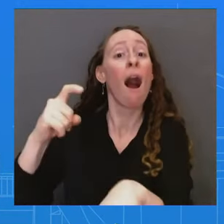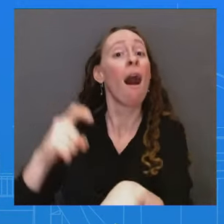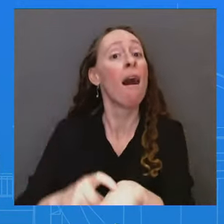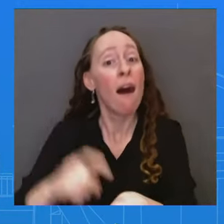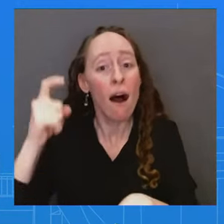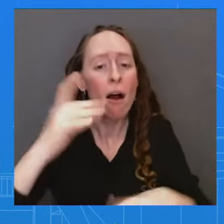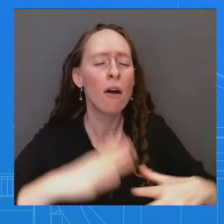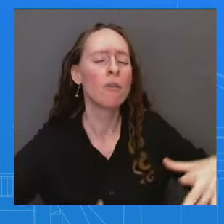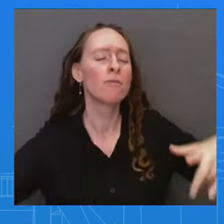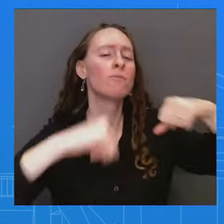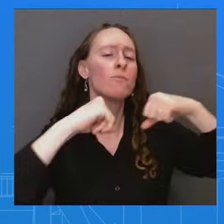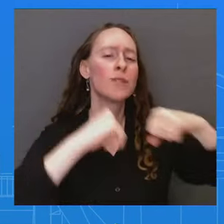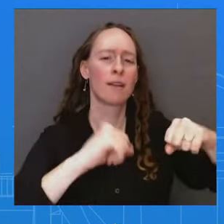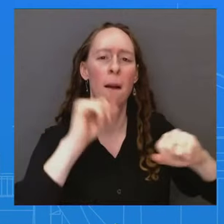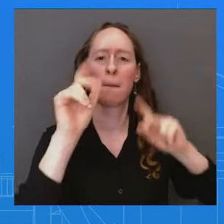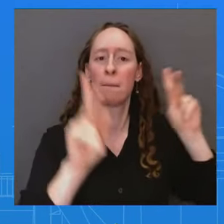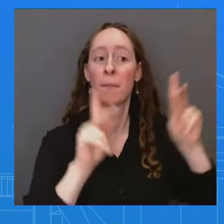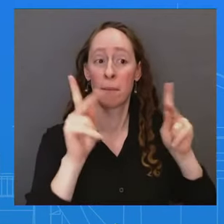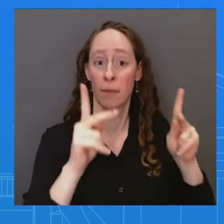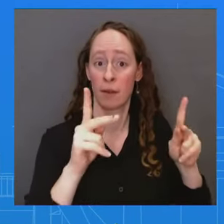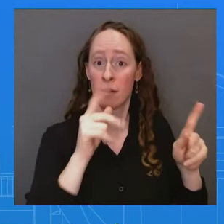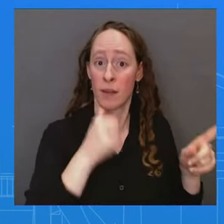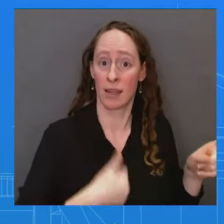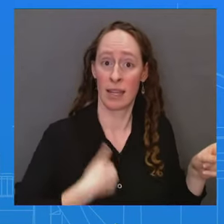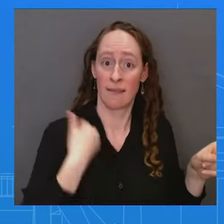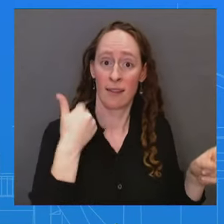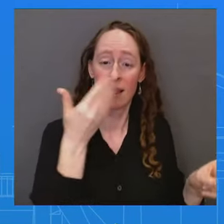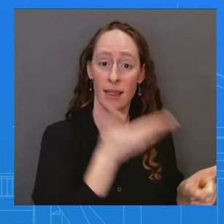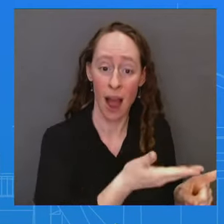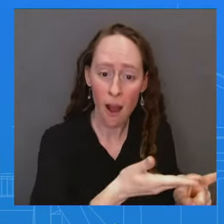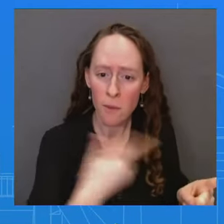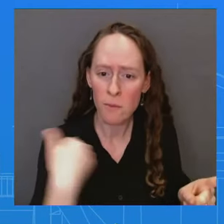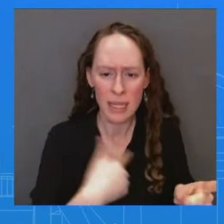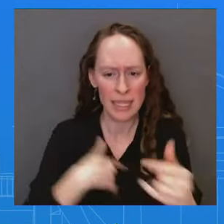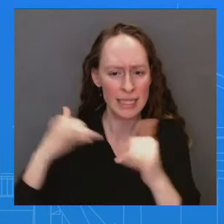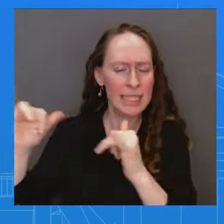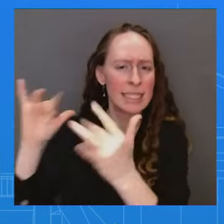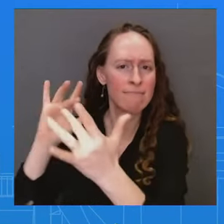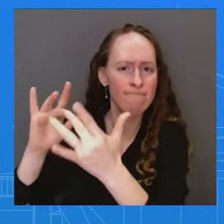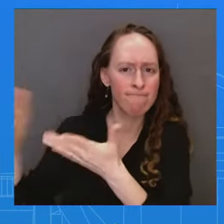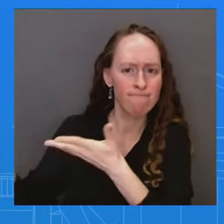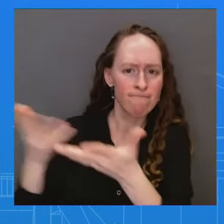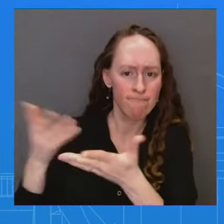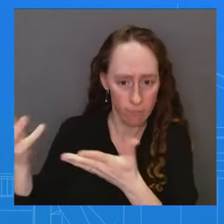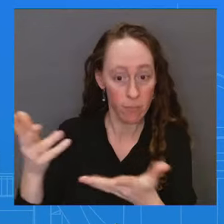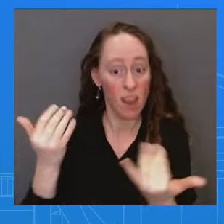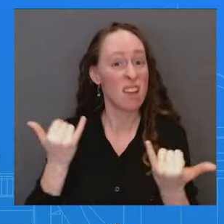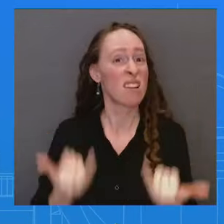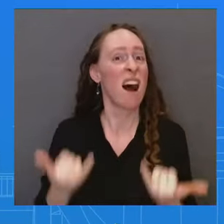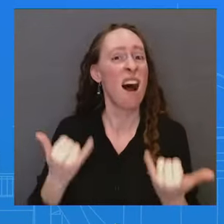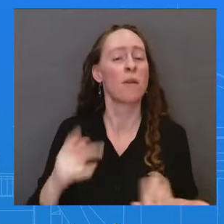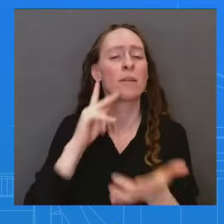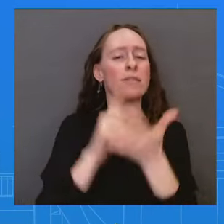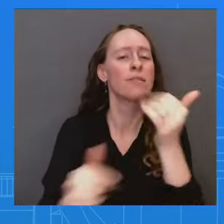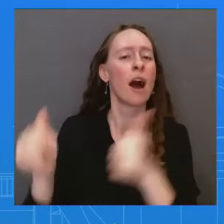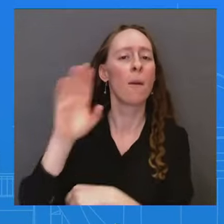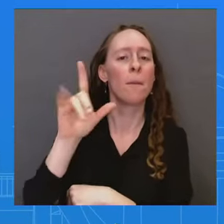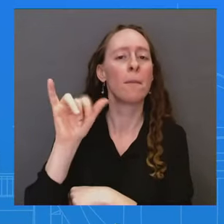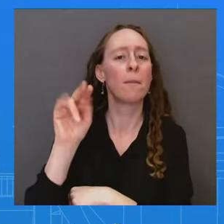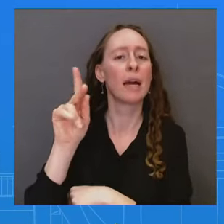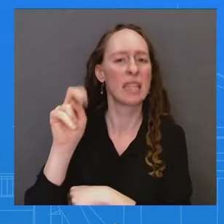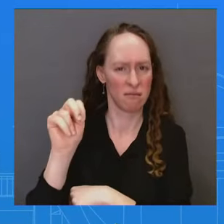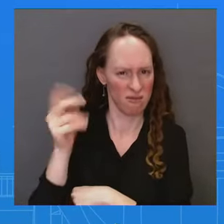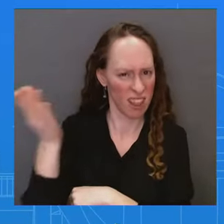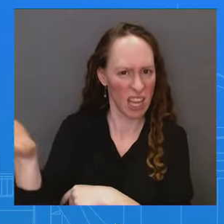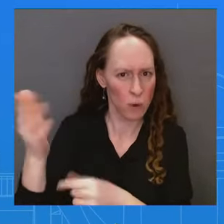conversations continue, including on Secretary Blinken's trip. Okay. Since you're not an international lawyer, I will advise you to read